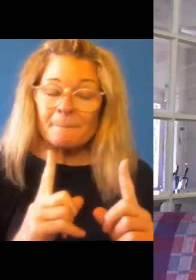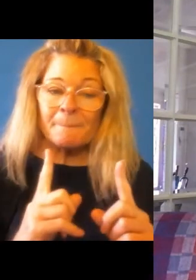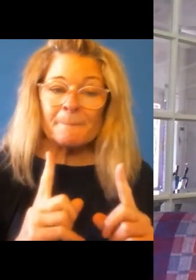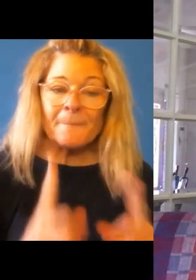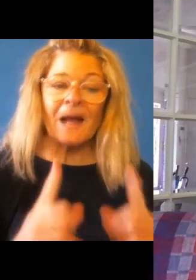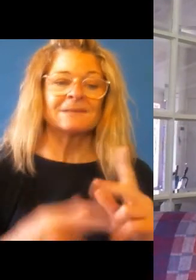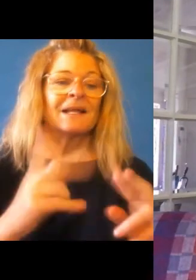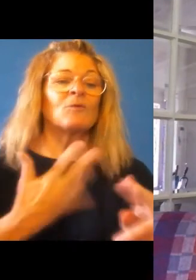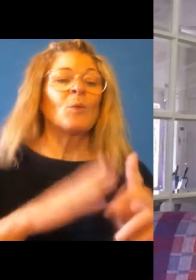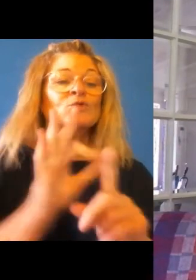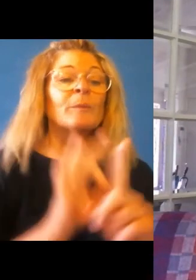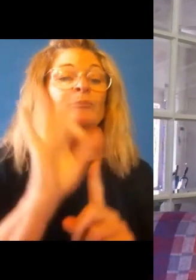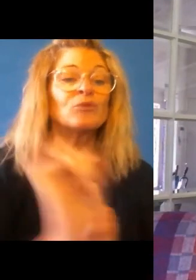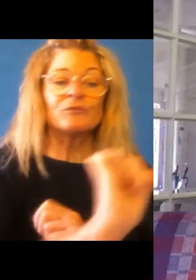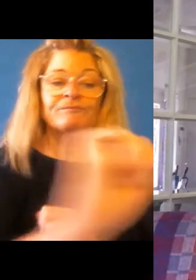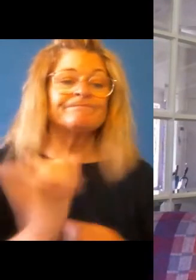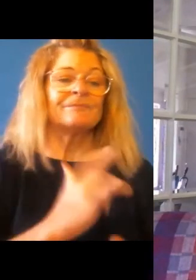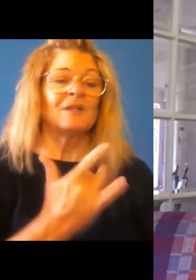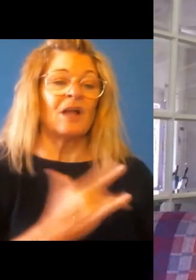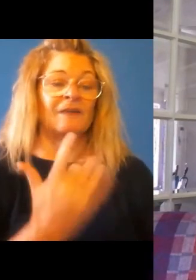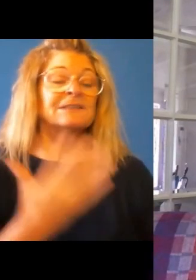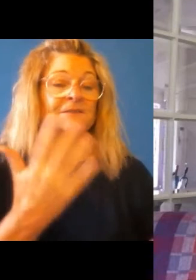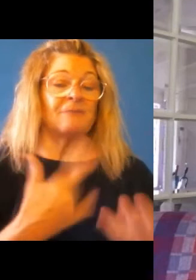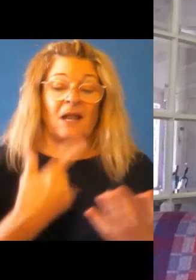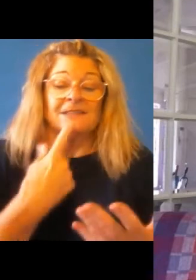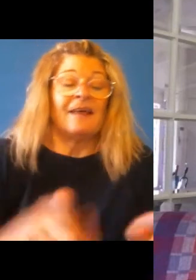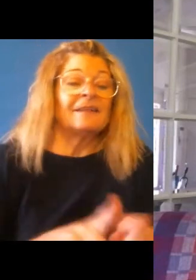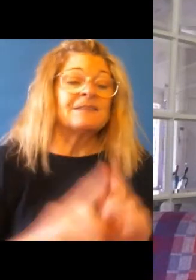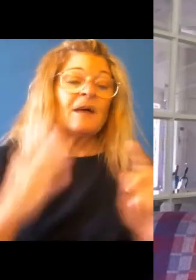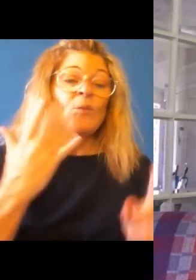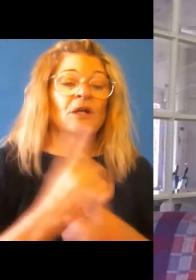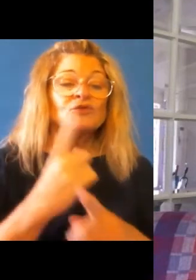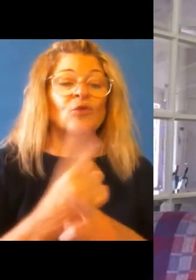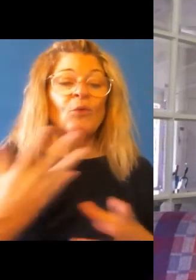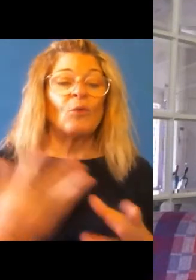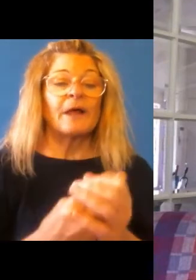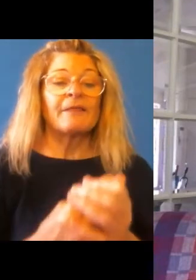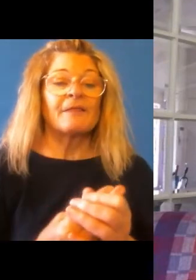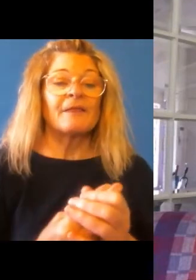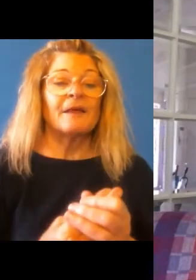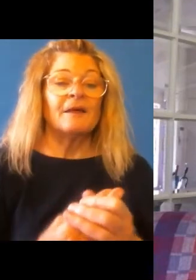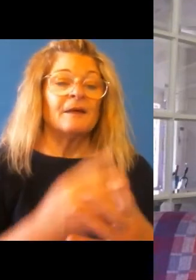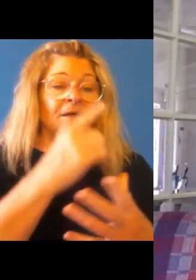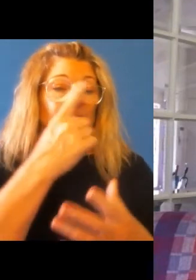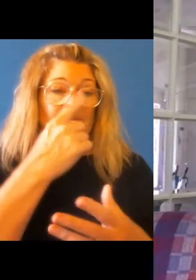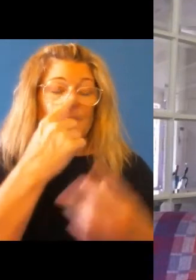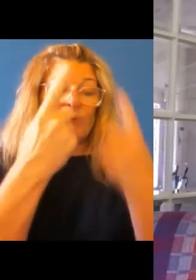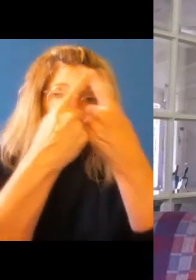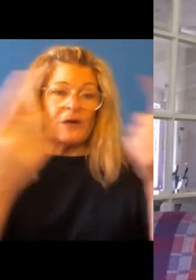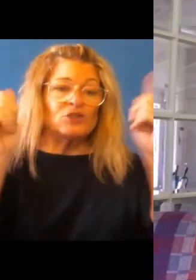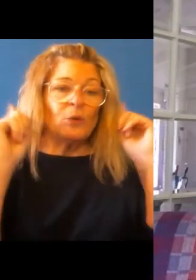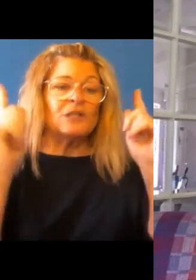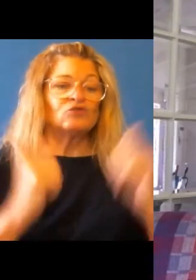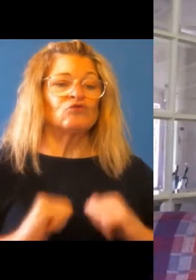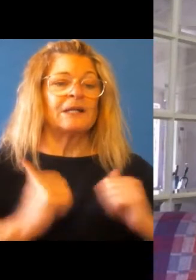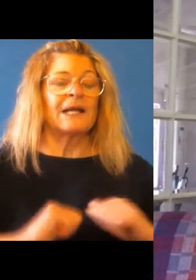say this when I talk to, to, um, you know, from, from, uh, graduate trainees coming into the organization through